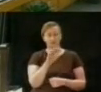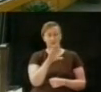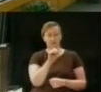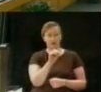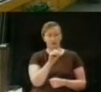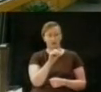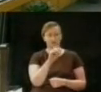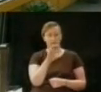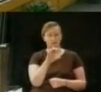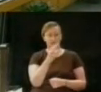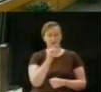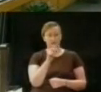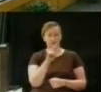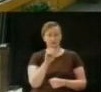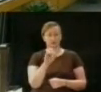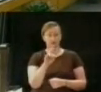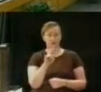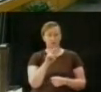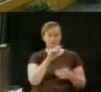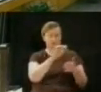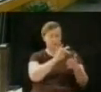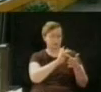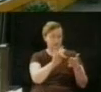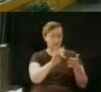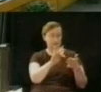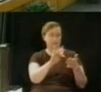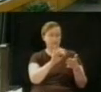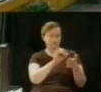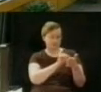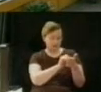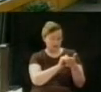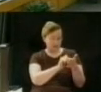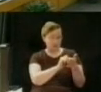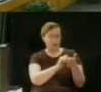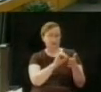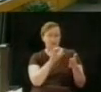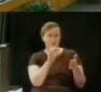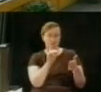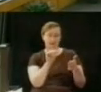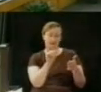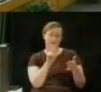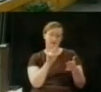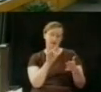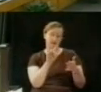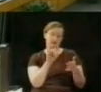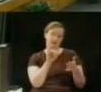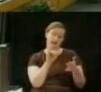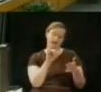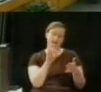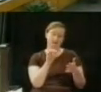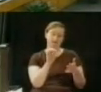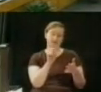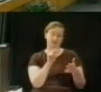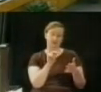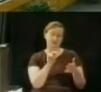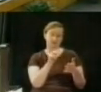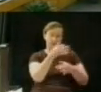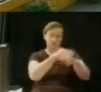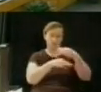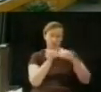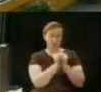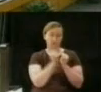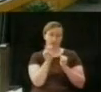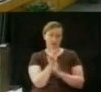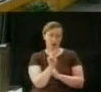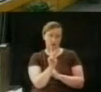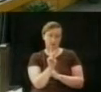people seem to feel like that we've taken the Davidson County Charter, that we've marked out the word Davidson, and we've put in Knox. We're a very unique community,